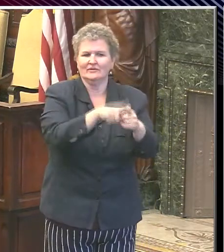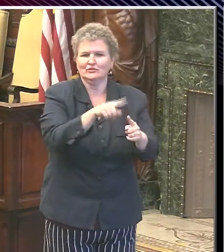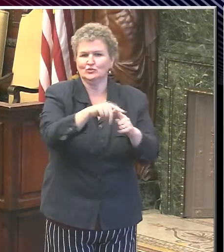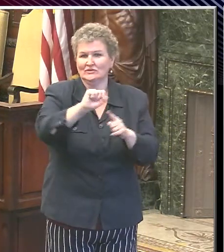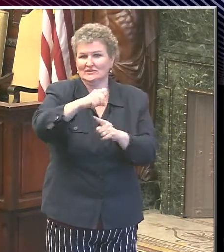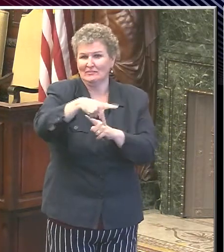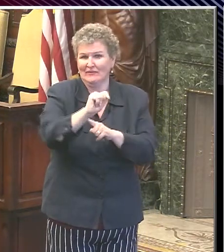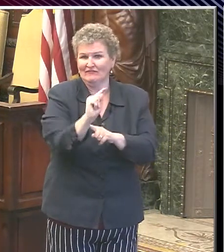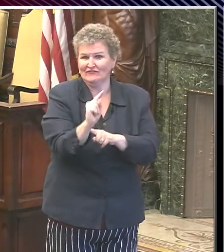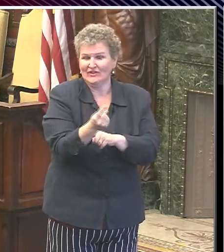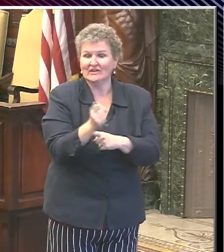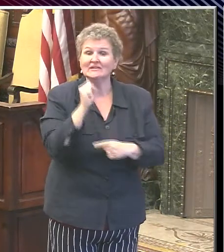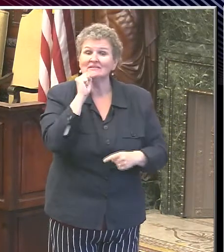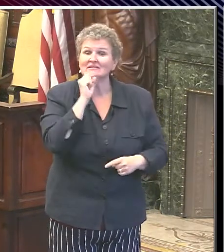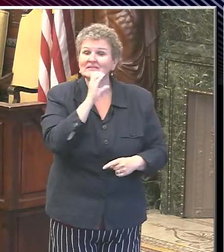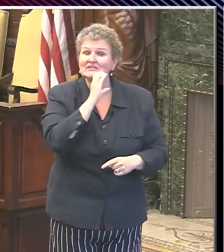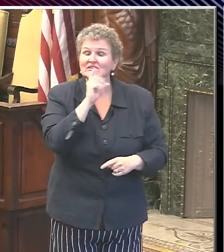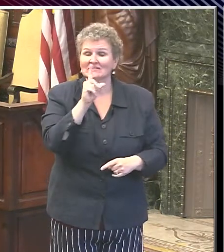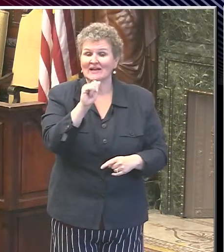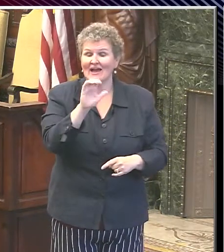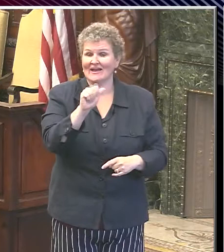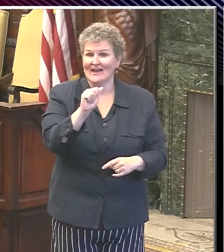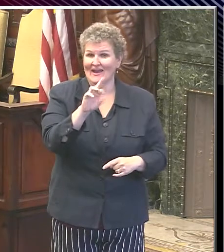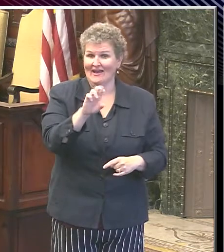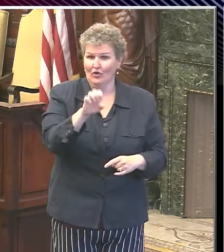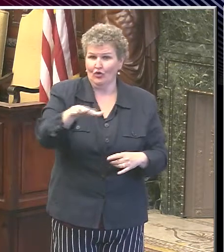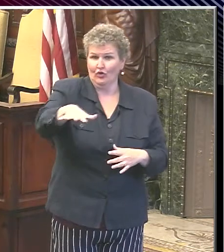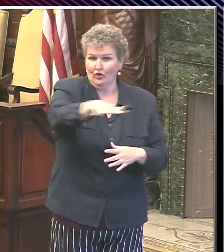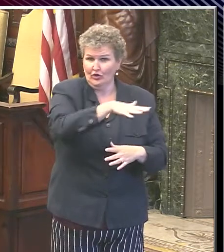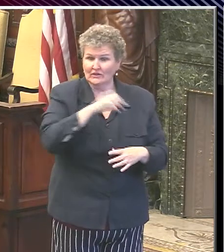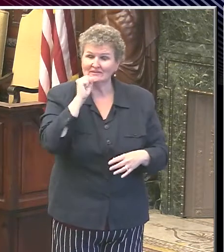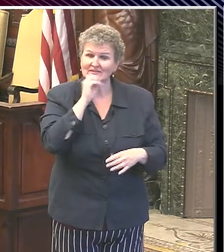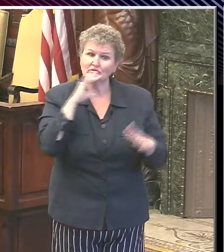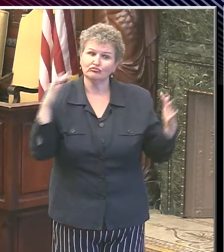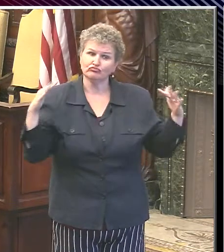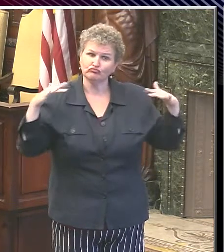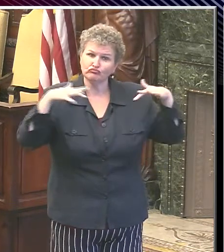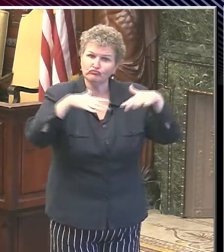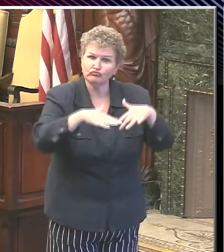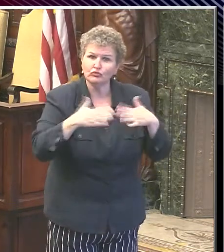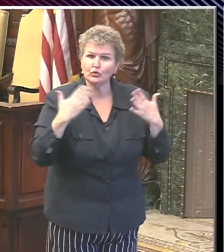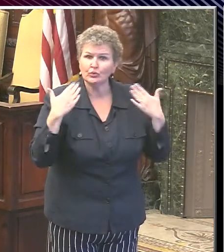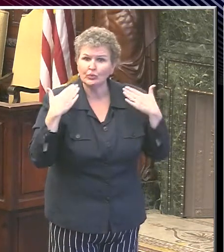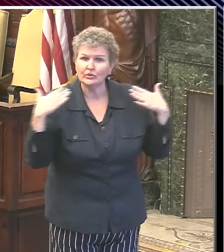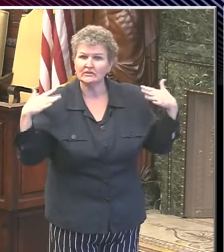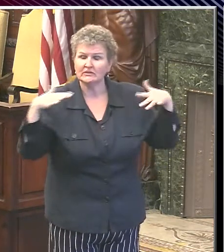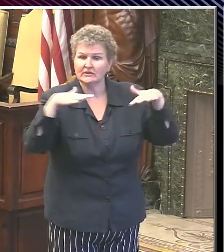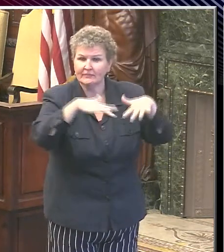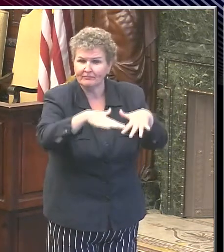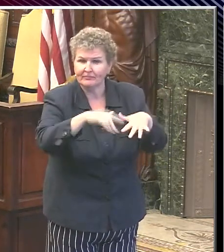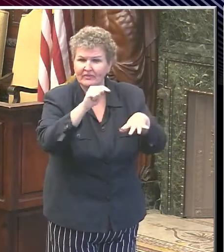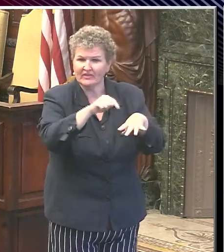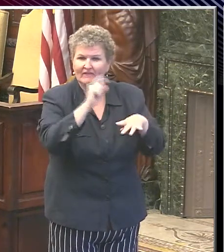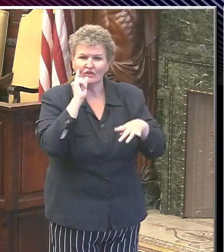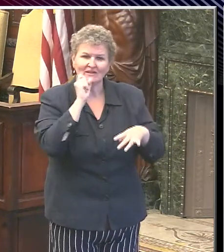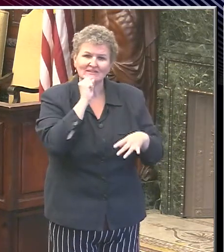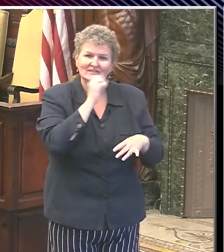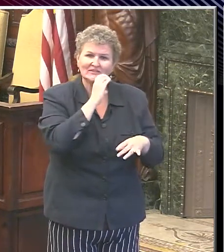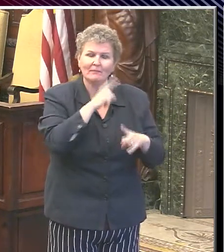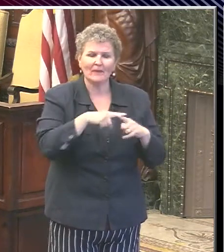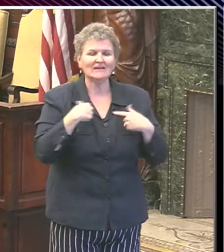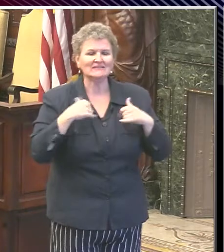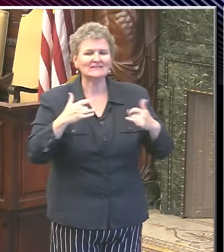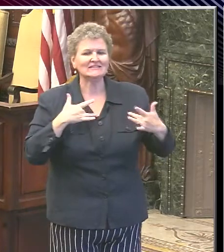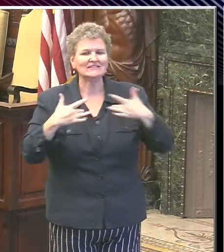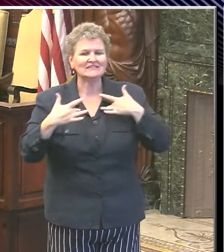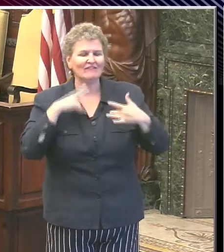daycare centers. Those are centers where I know many seniors want to go there and the centers want to open up and provide those services. But we're very worried about seniors who are